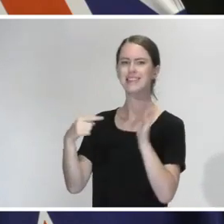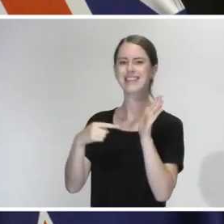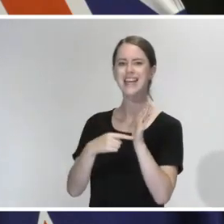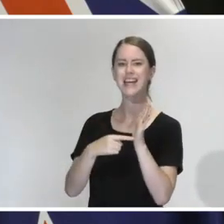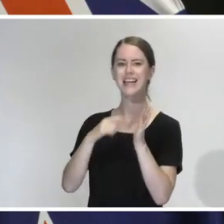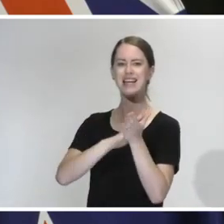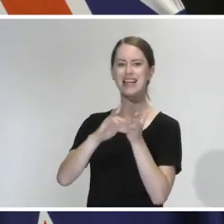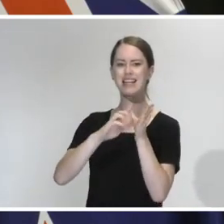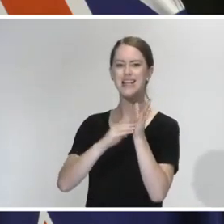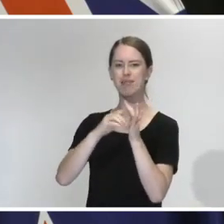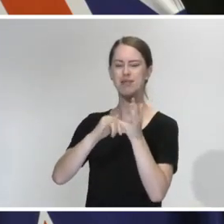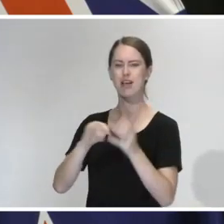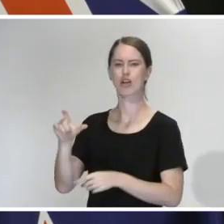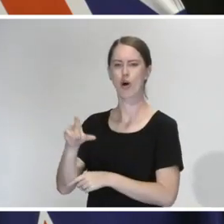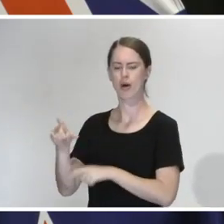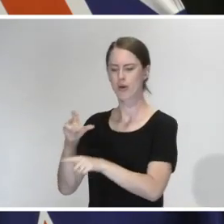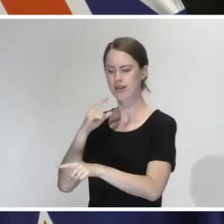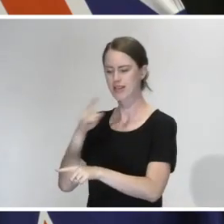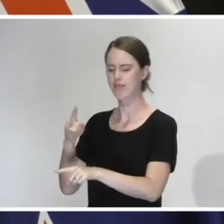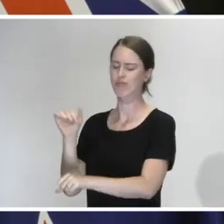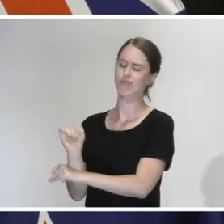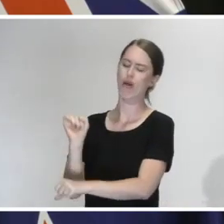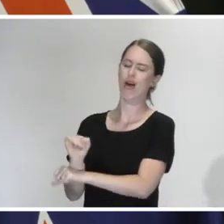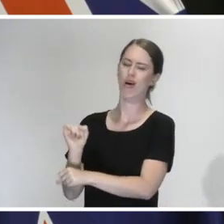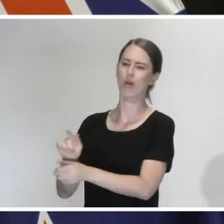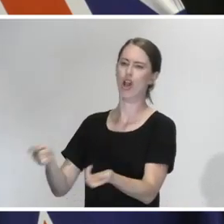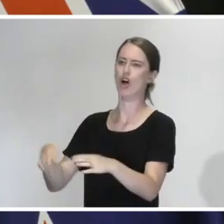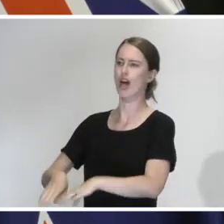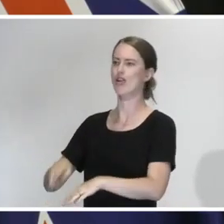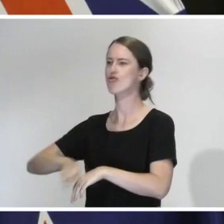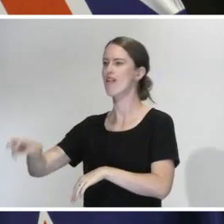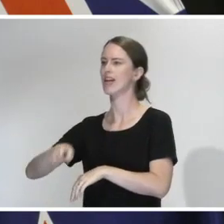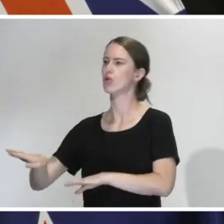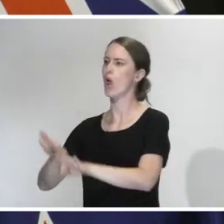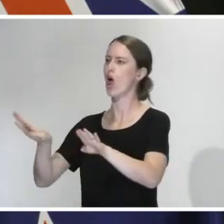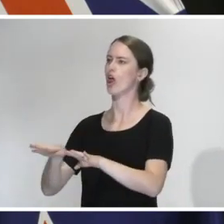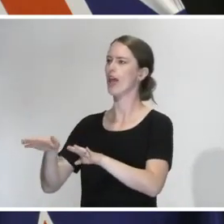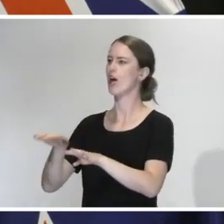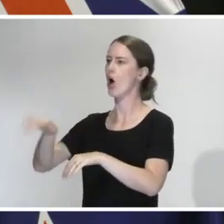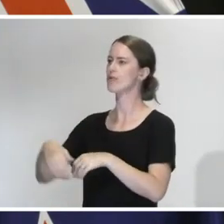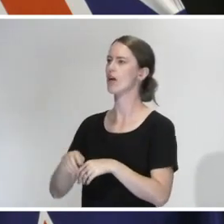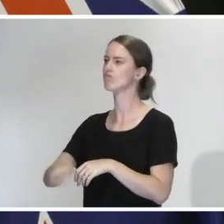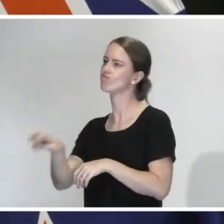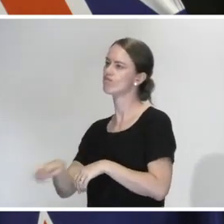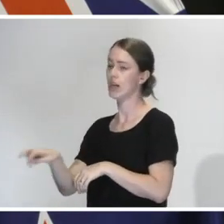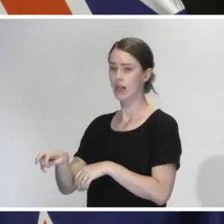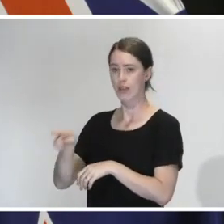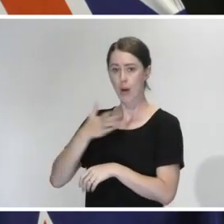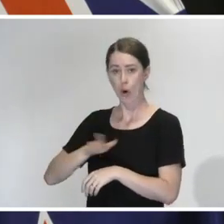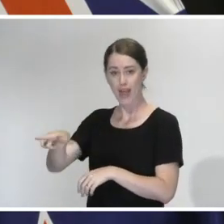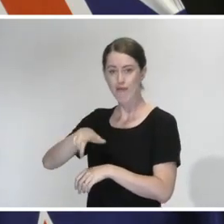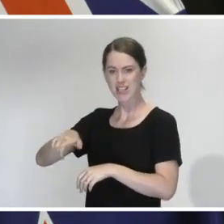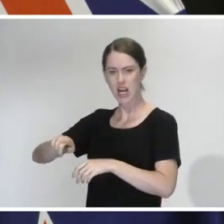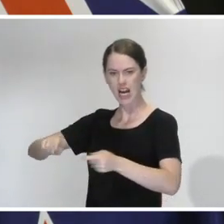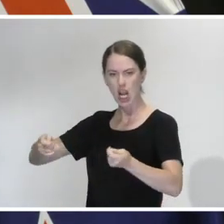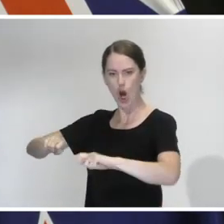are a lot of people that they've discovered a flooding lockdown and travelling to holiday homes and they want the region blocked off. Will you entertain their request and